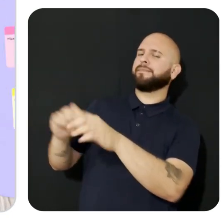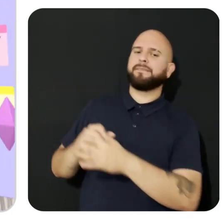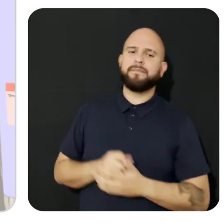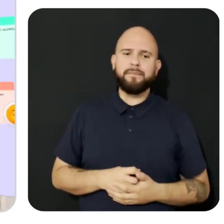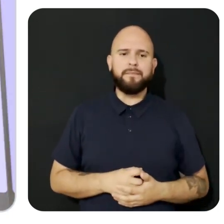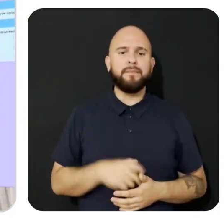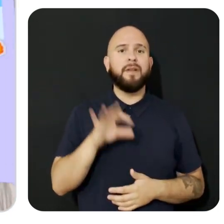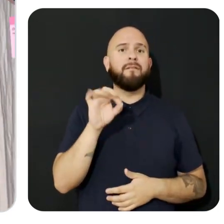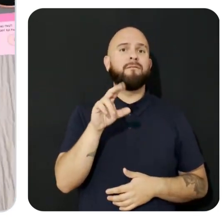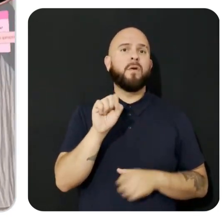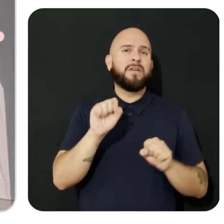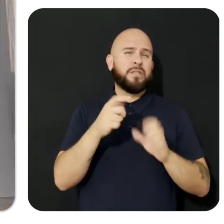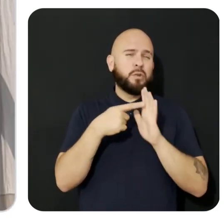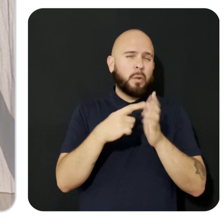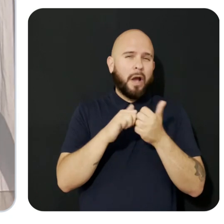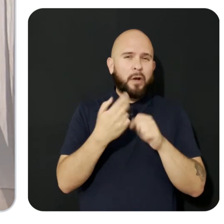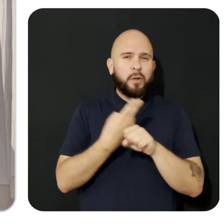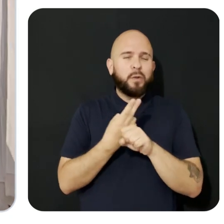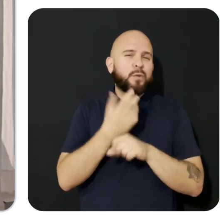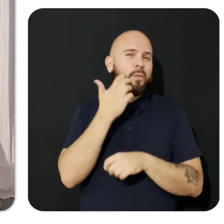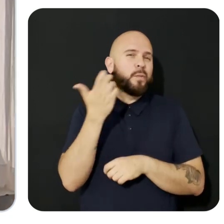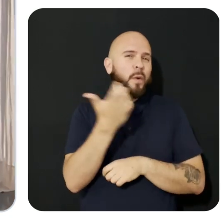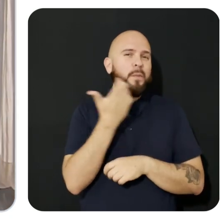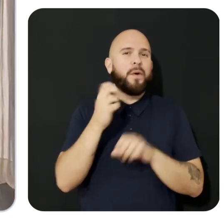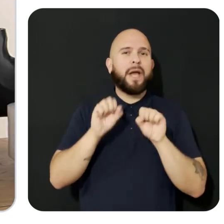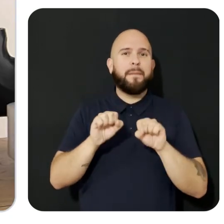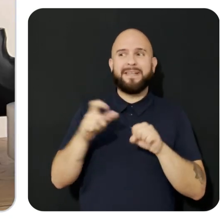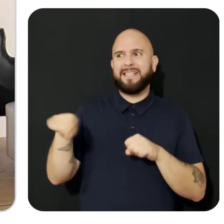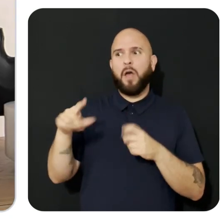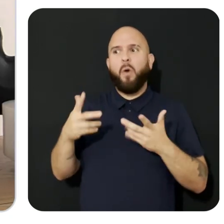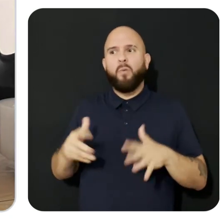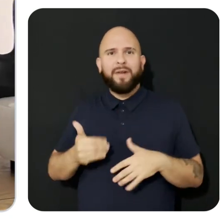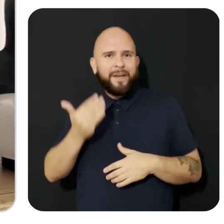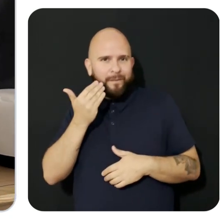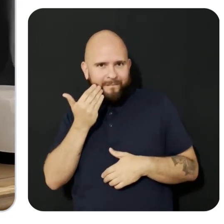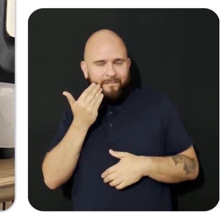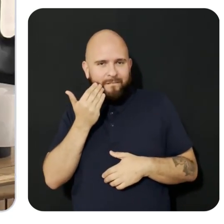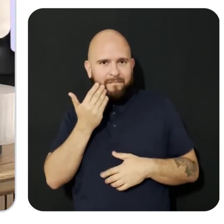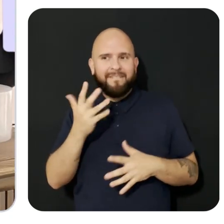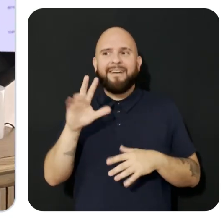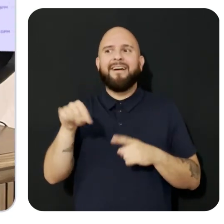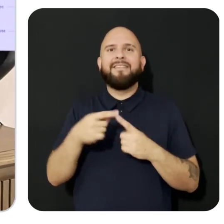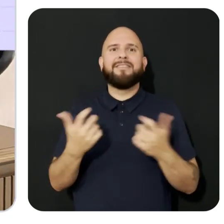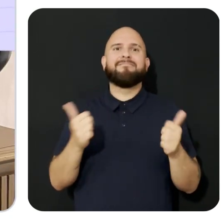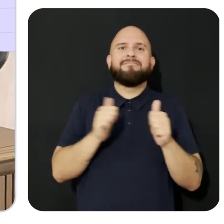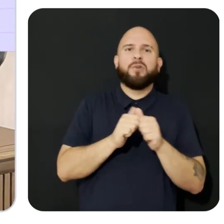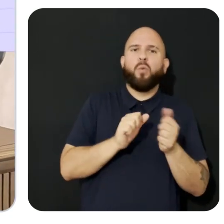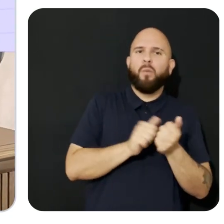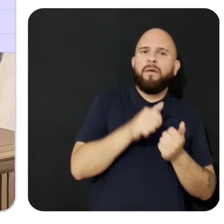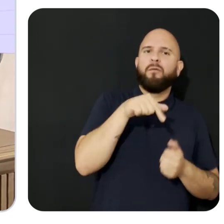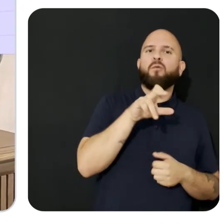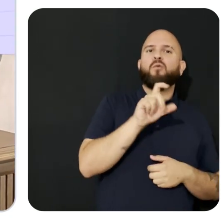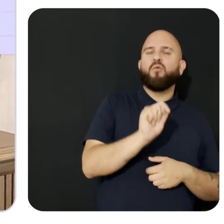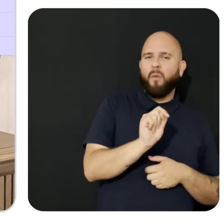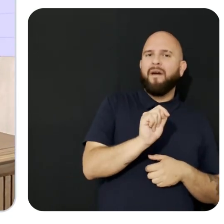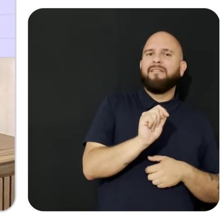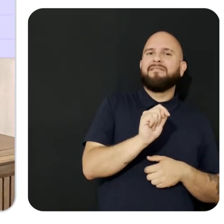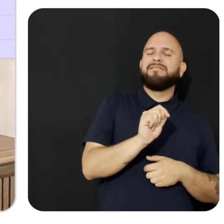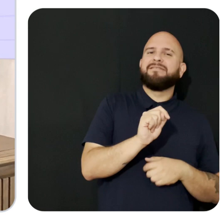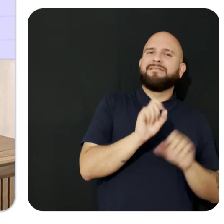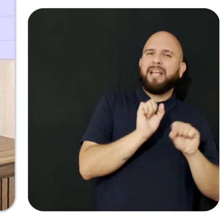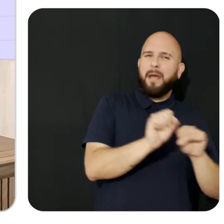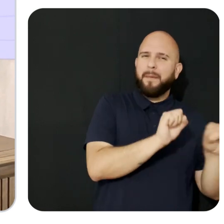how developers can utilize mobile capabilities they are familiar with and combine them with Quest platform